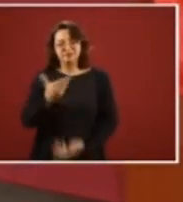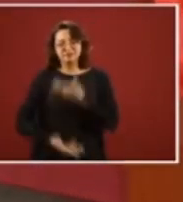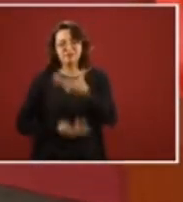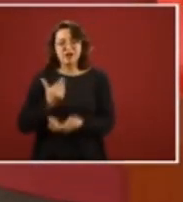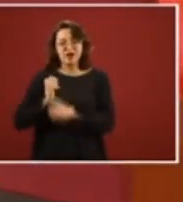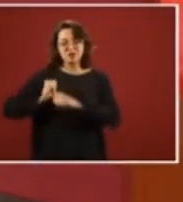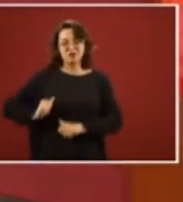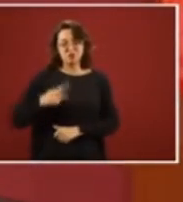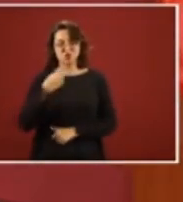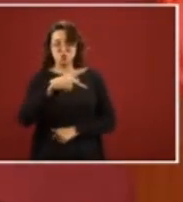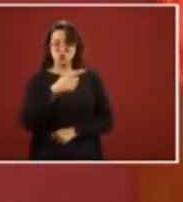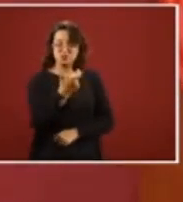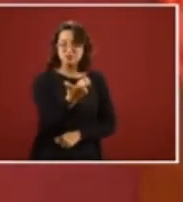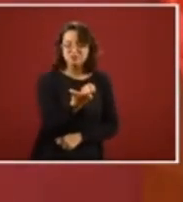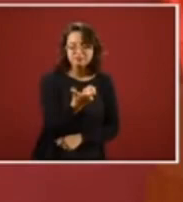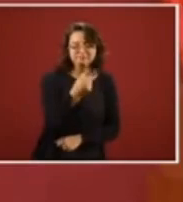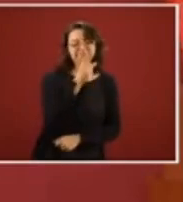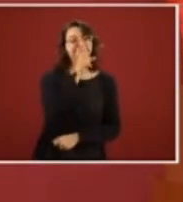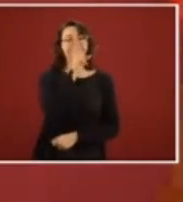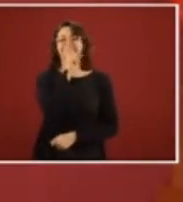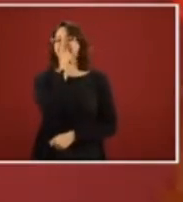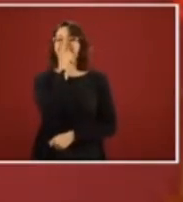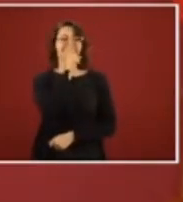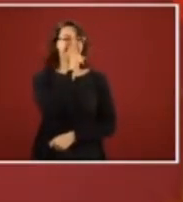It does not belong to the public service.